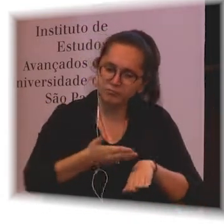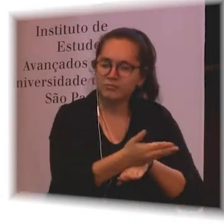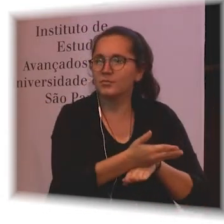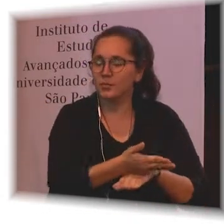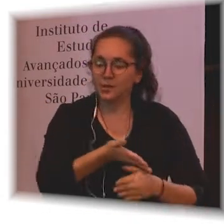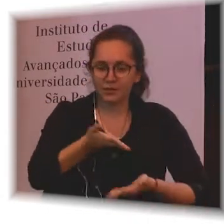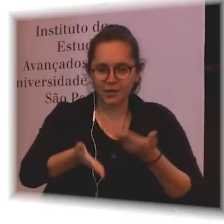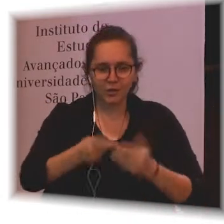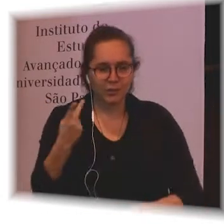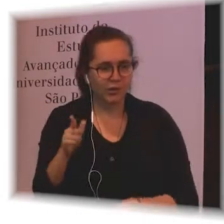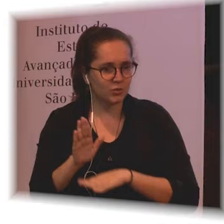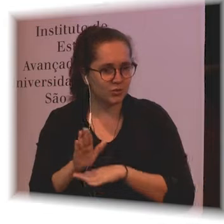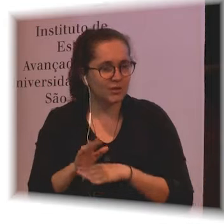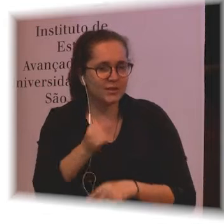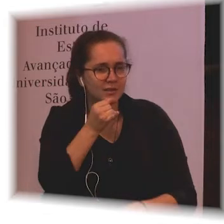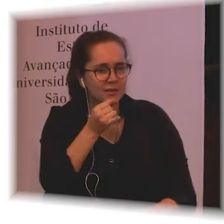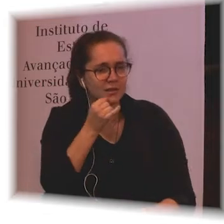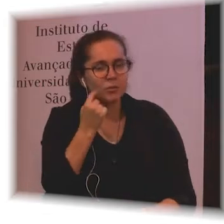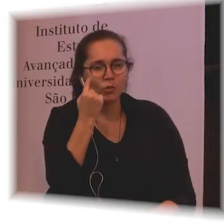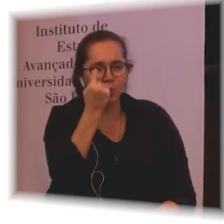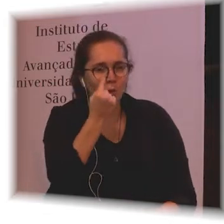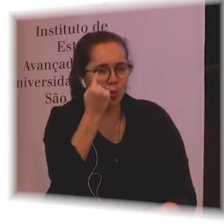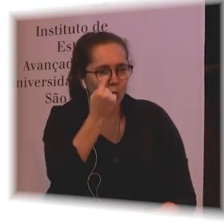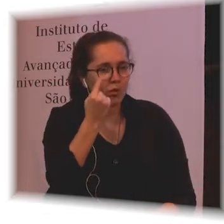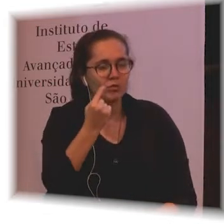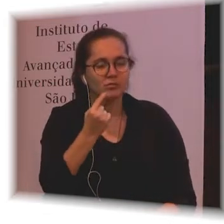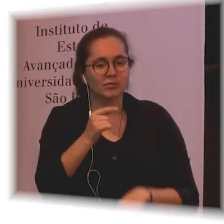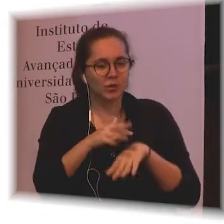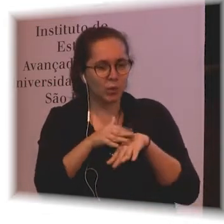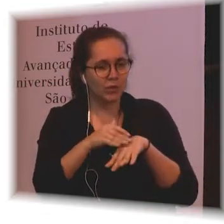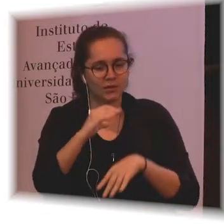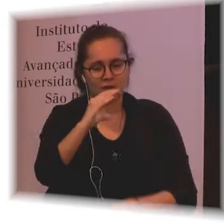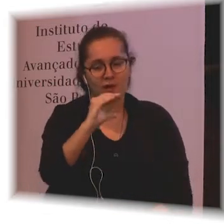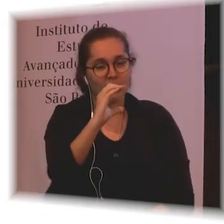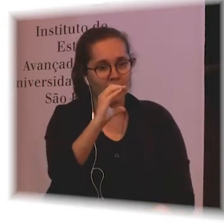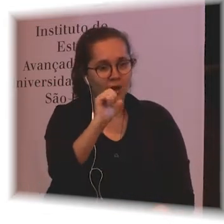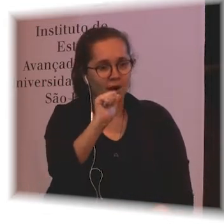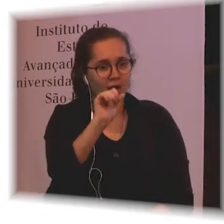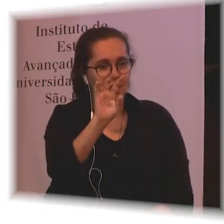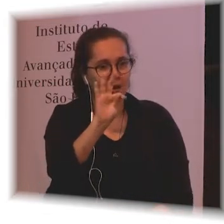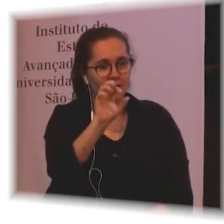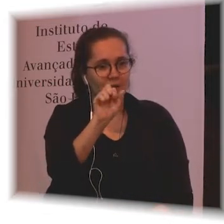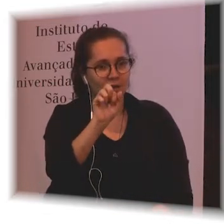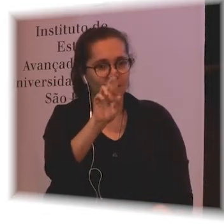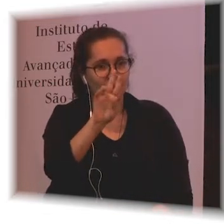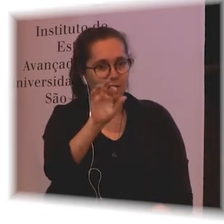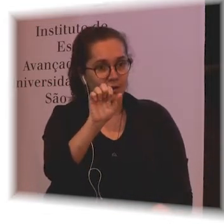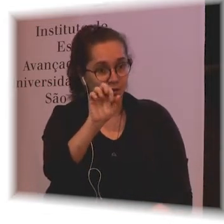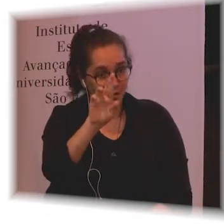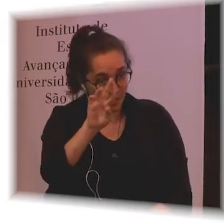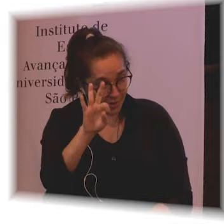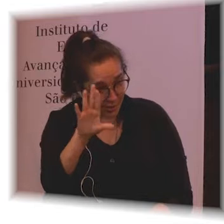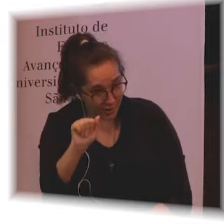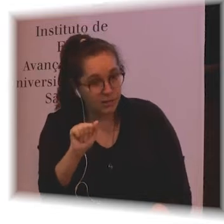in the Philippines, Kenya and Bangladesh, where we identified people who were blind from cataract. We interviewed them